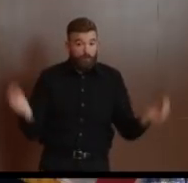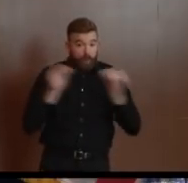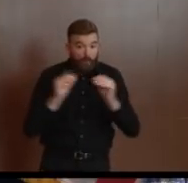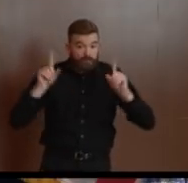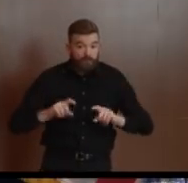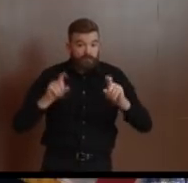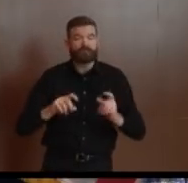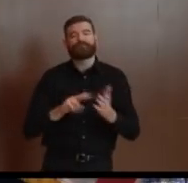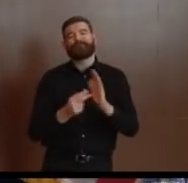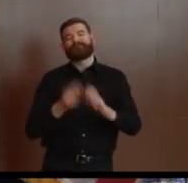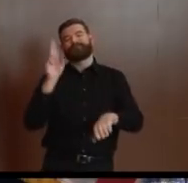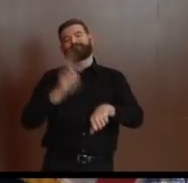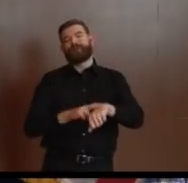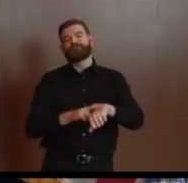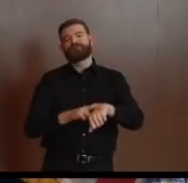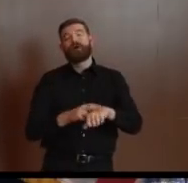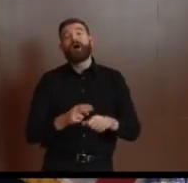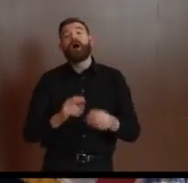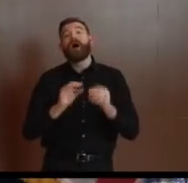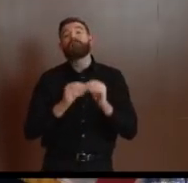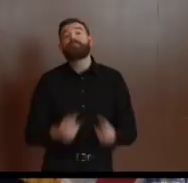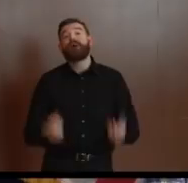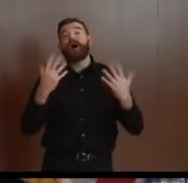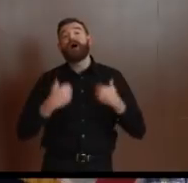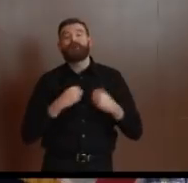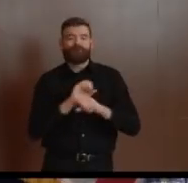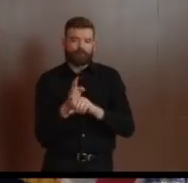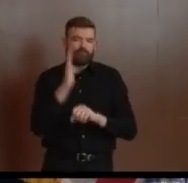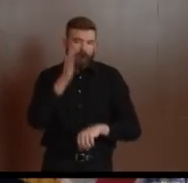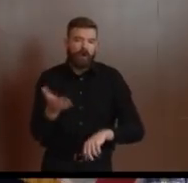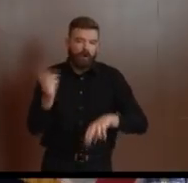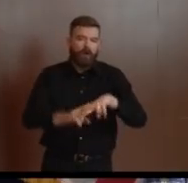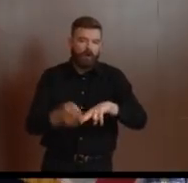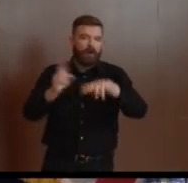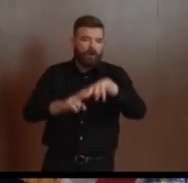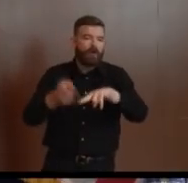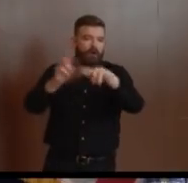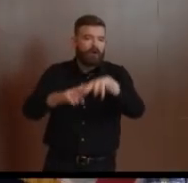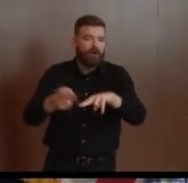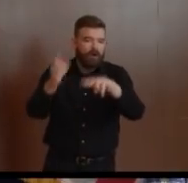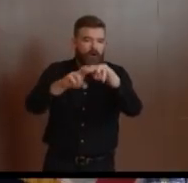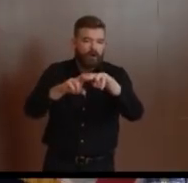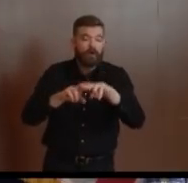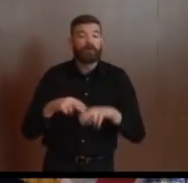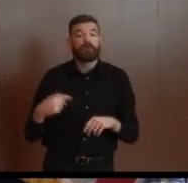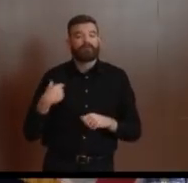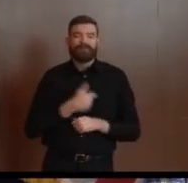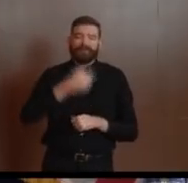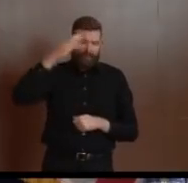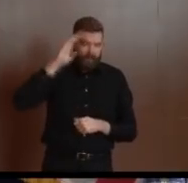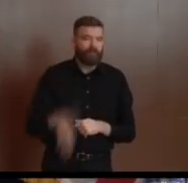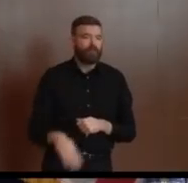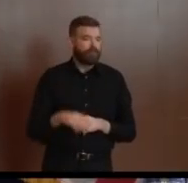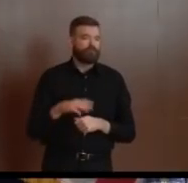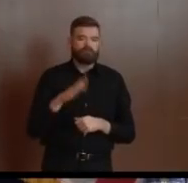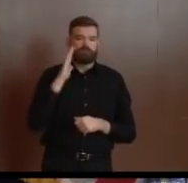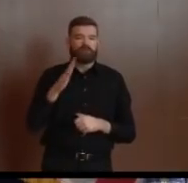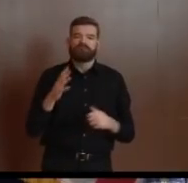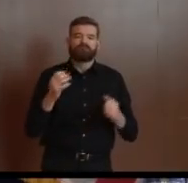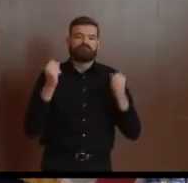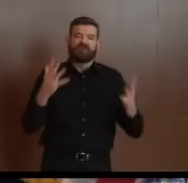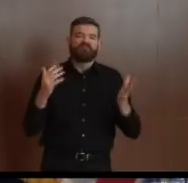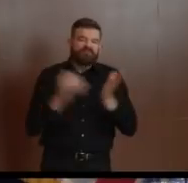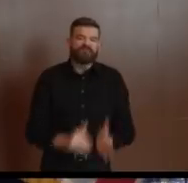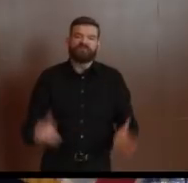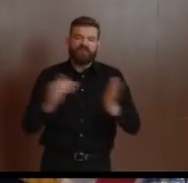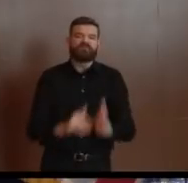way. And we've been saying now for many days, these will go into the many thousands. And on the one hand, folks, I'm sure we'll